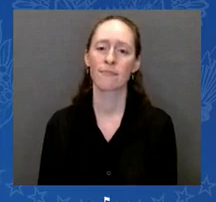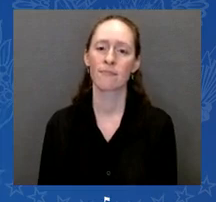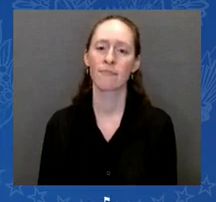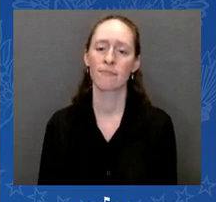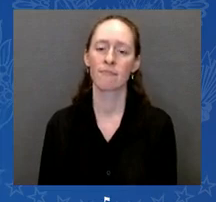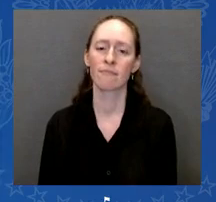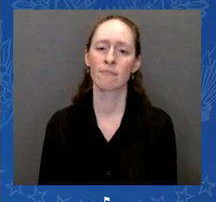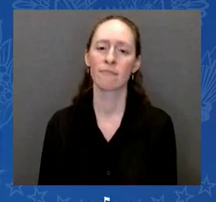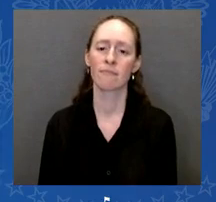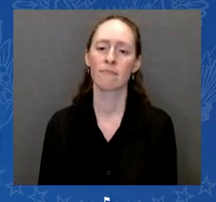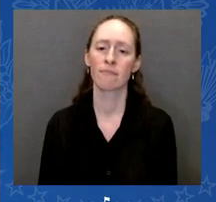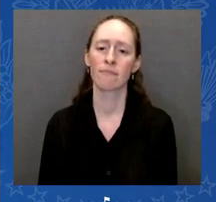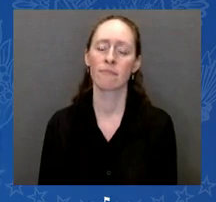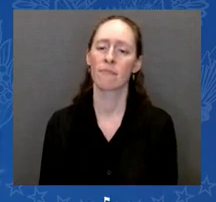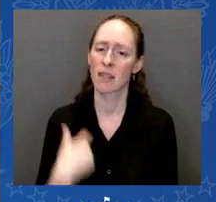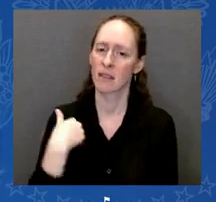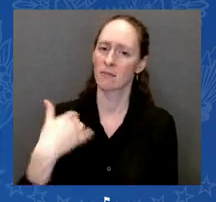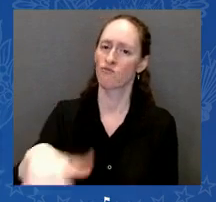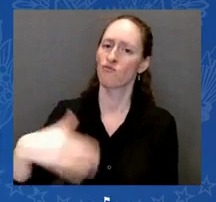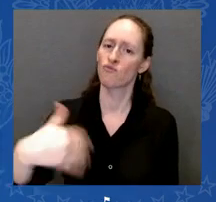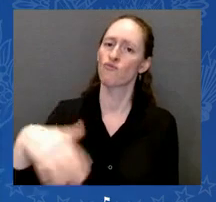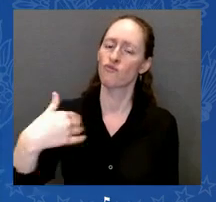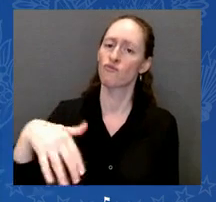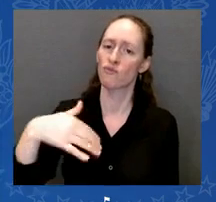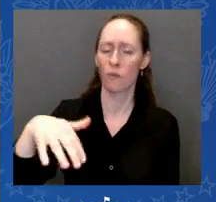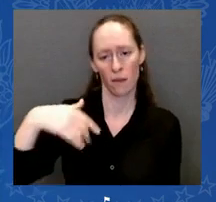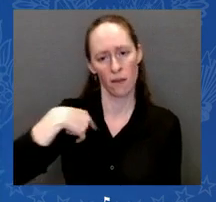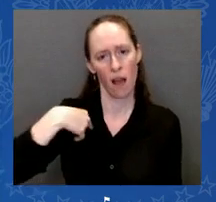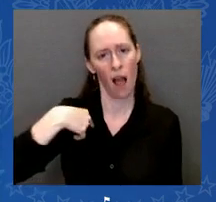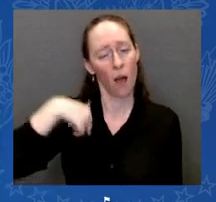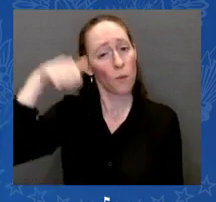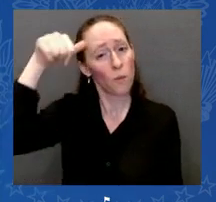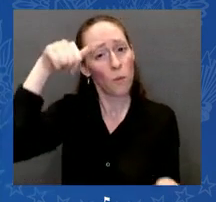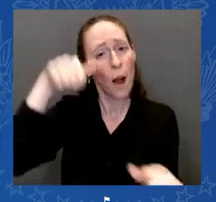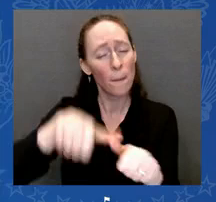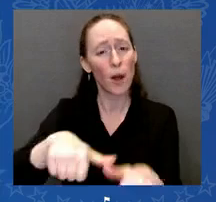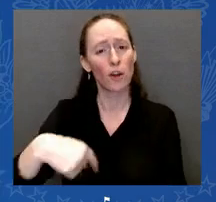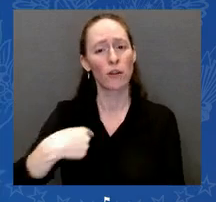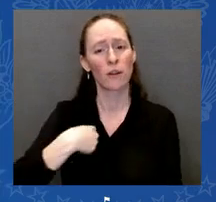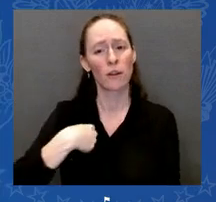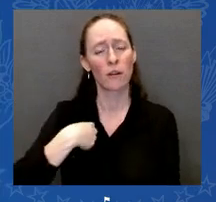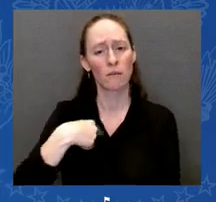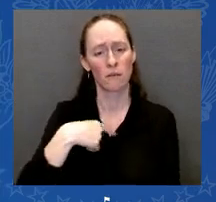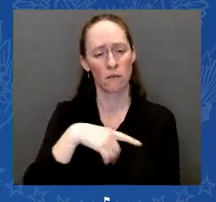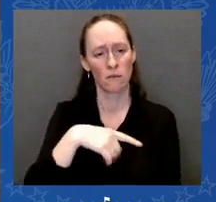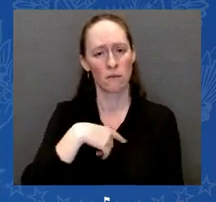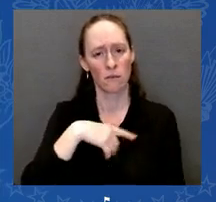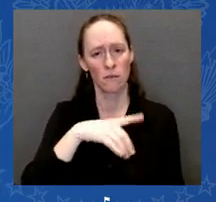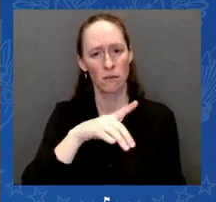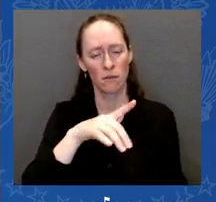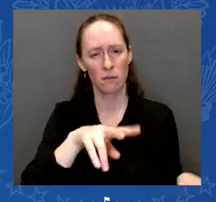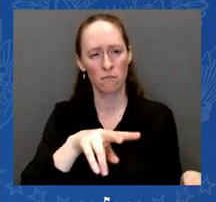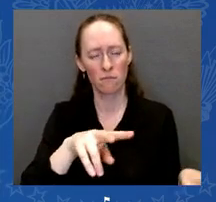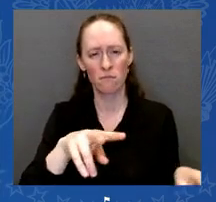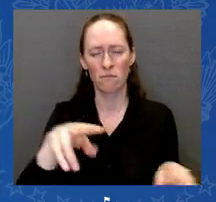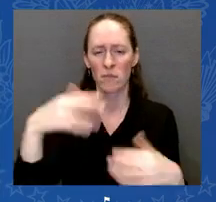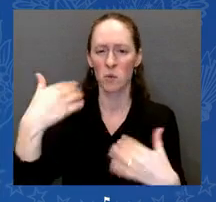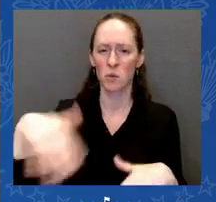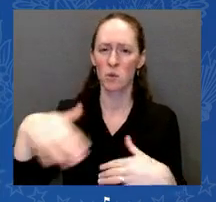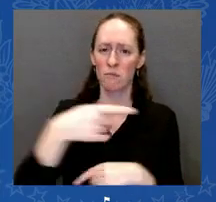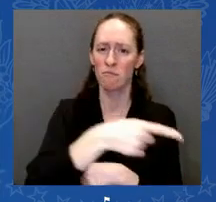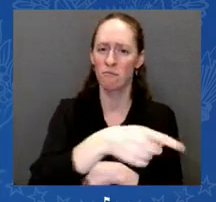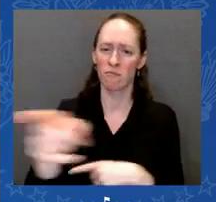the courage that was represented. Jill and I met with you, prayed with you, and have